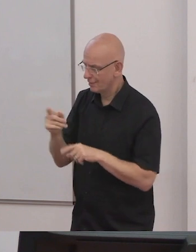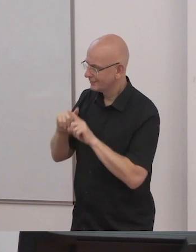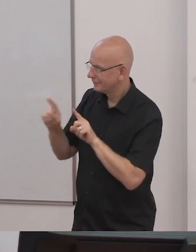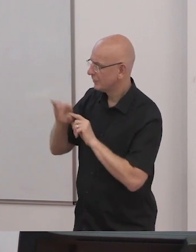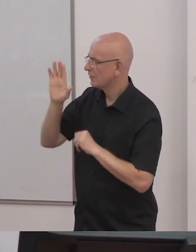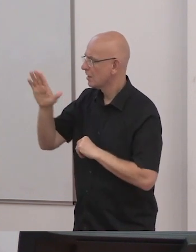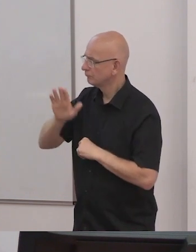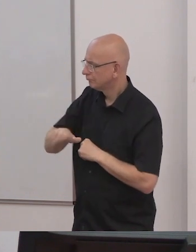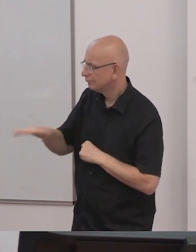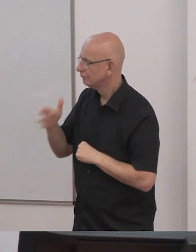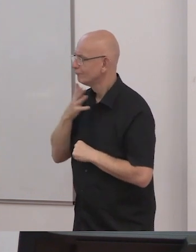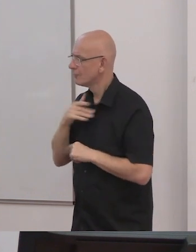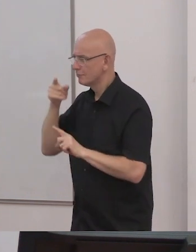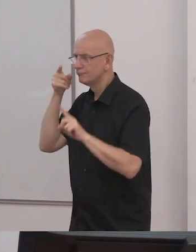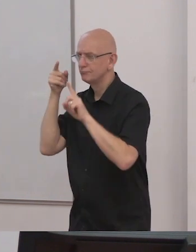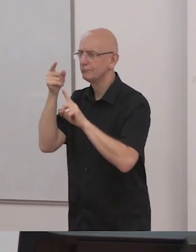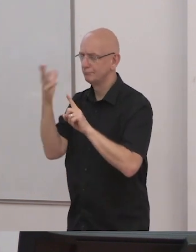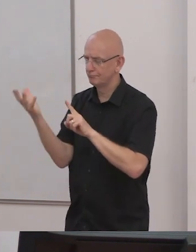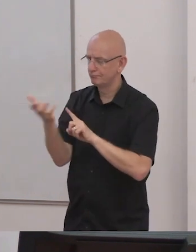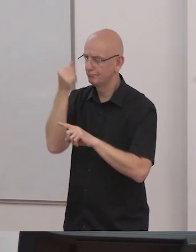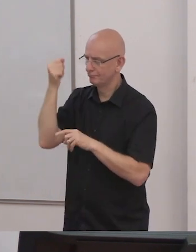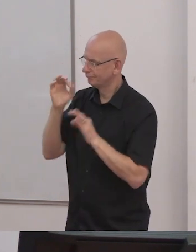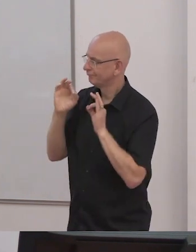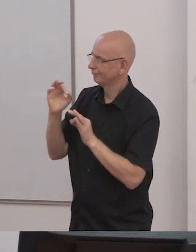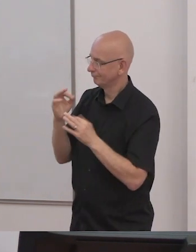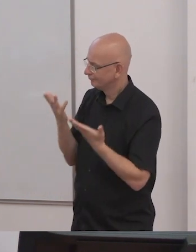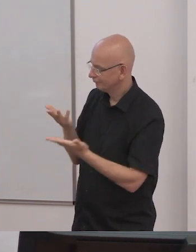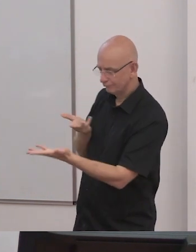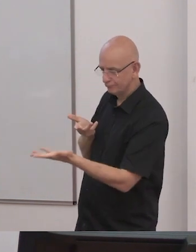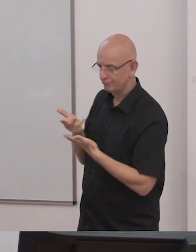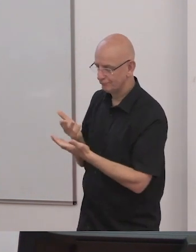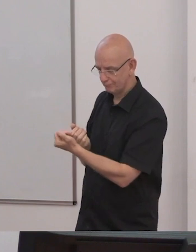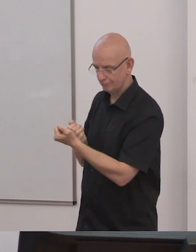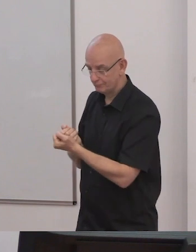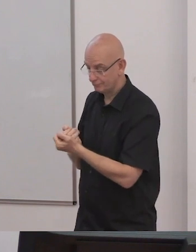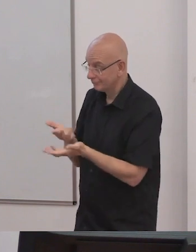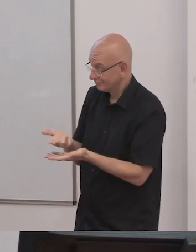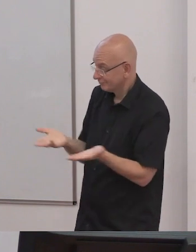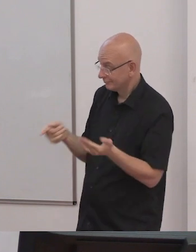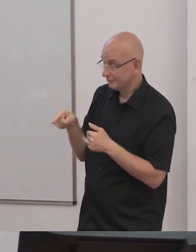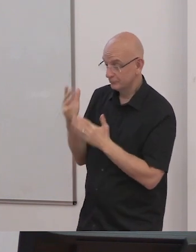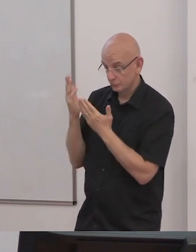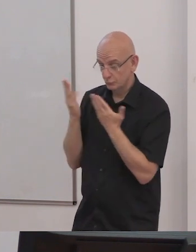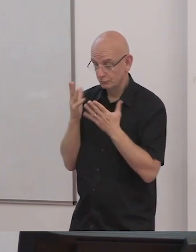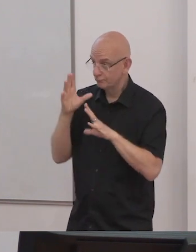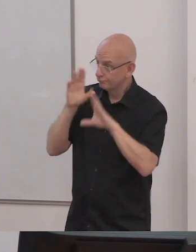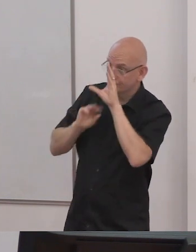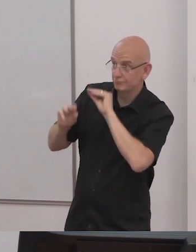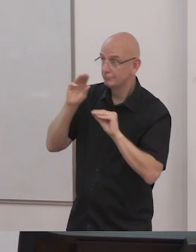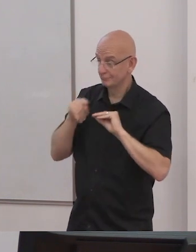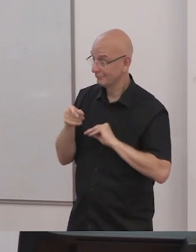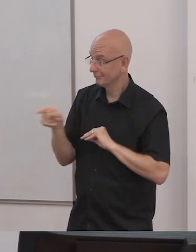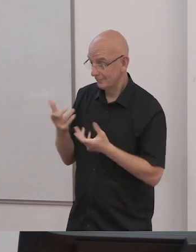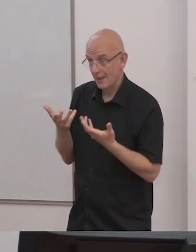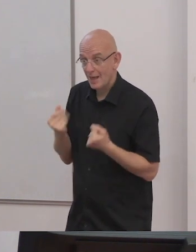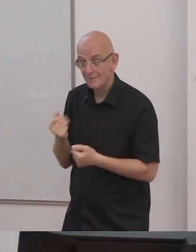inclusion in school may be the first time they see that disability is just one of the